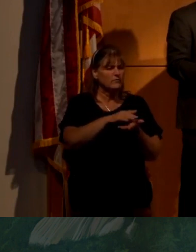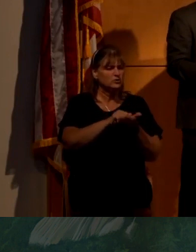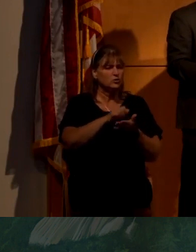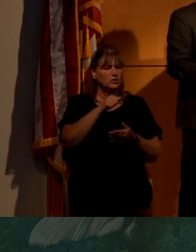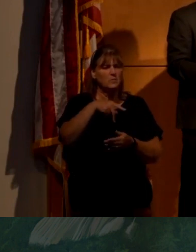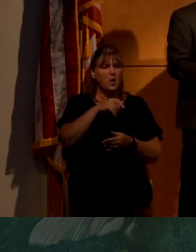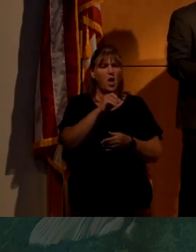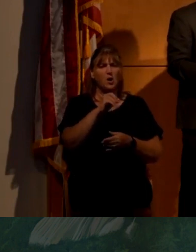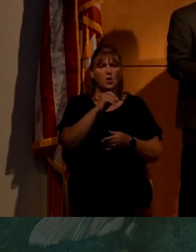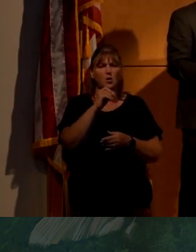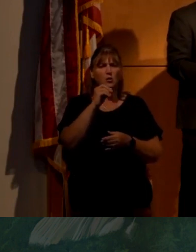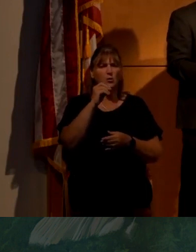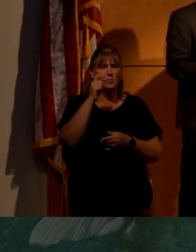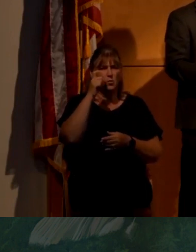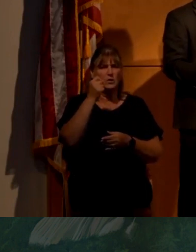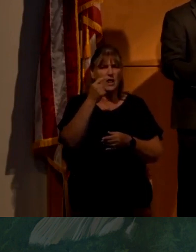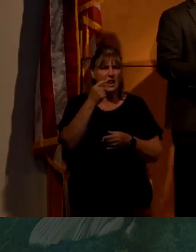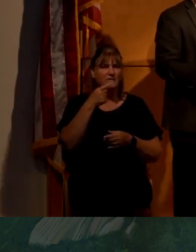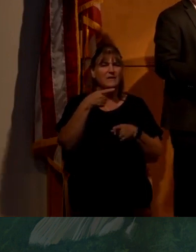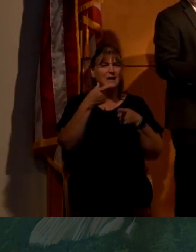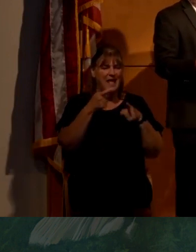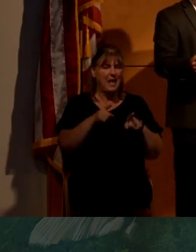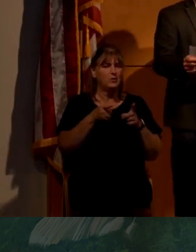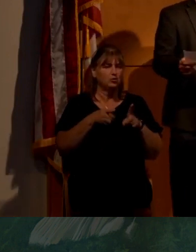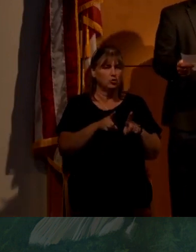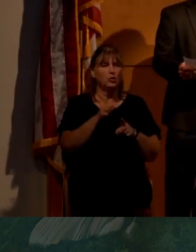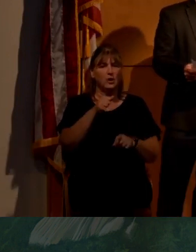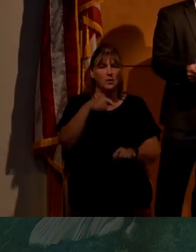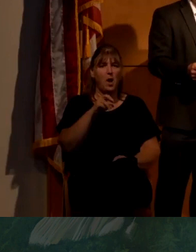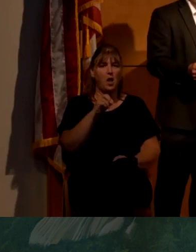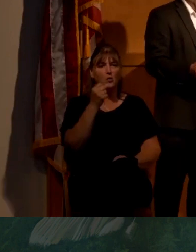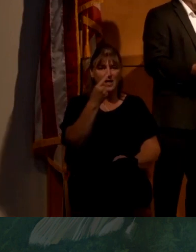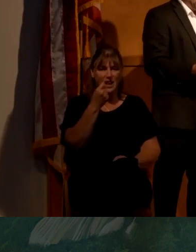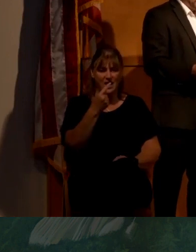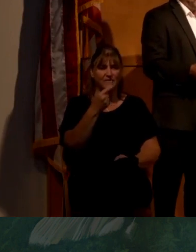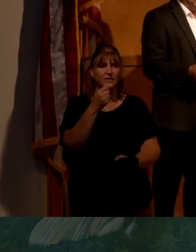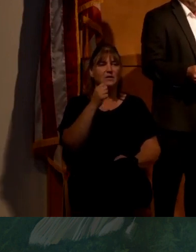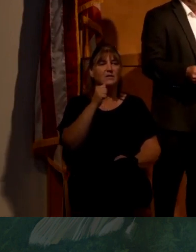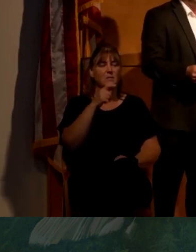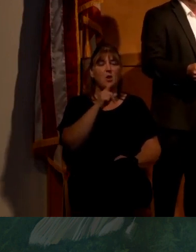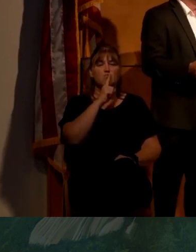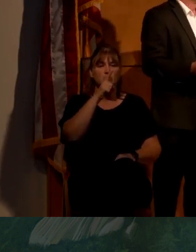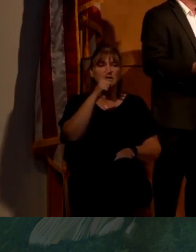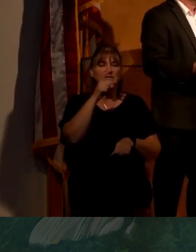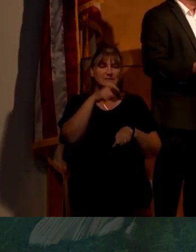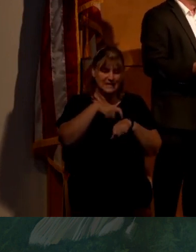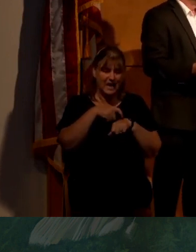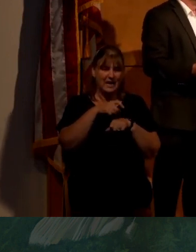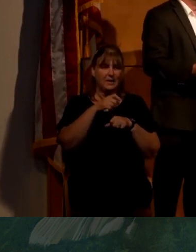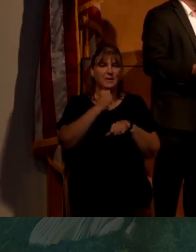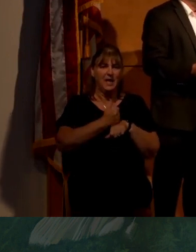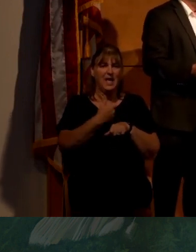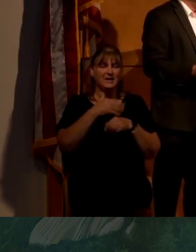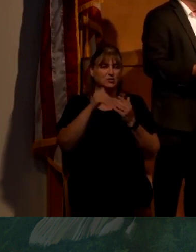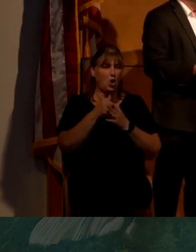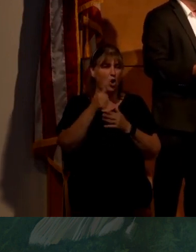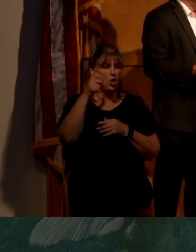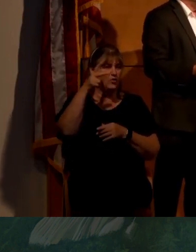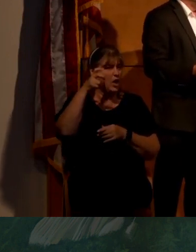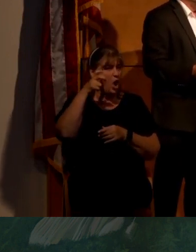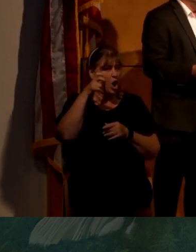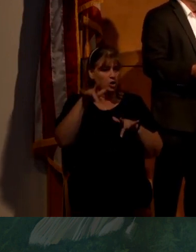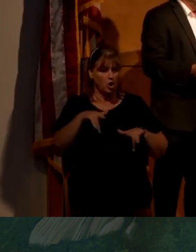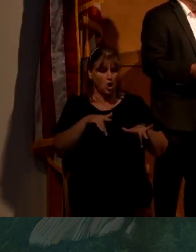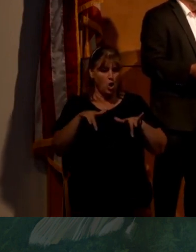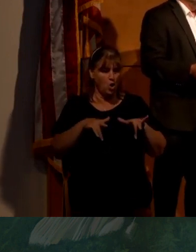moon landing being faked happened during Apollo 11. The Apollo in real time site has all of the audio from all of the,